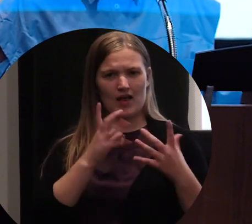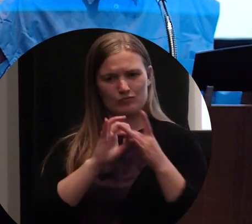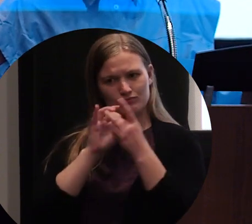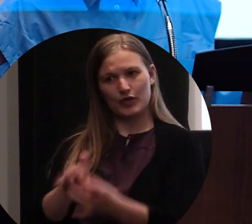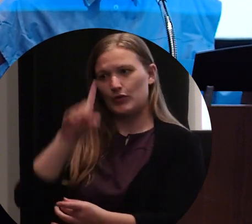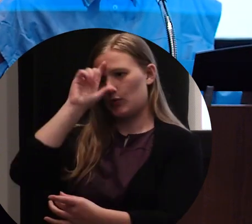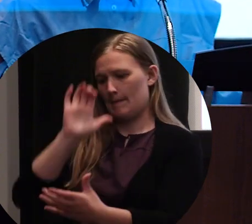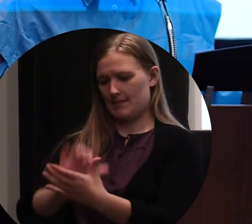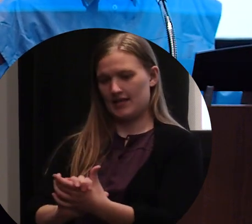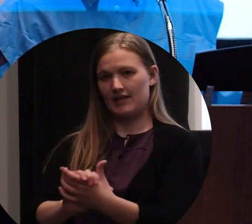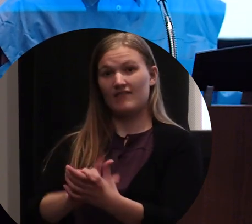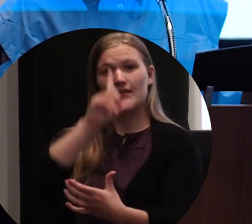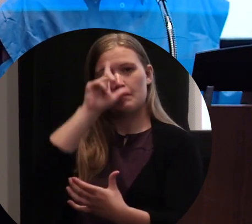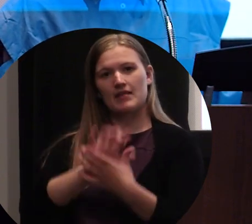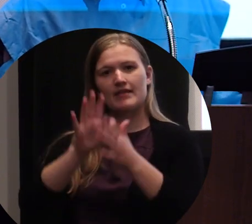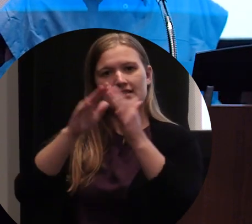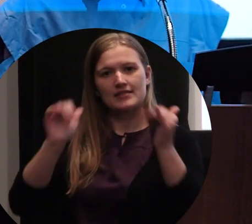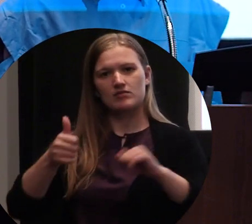connected to belief and belief systems.